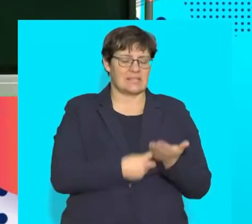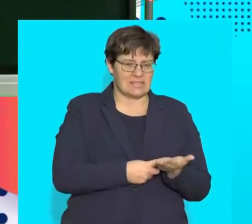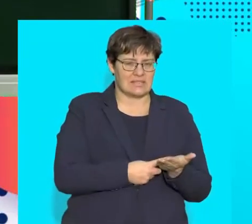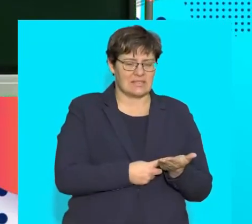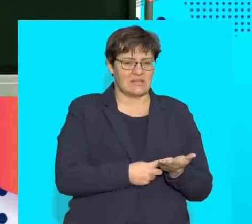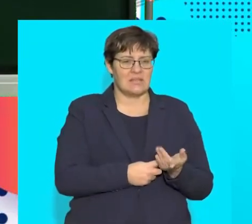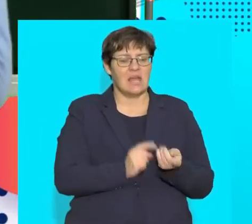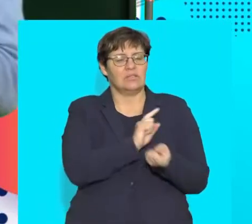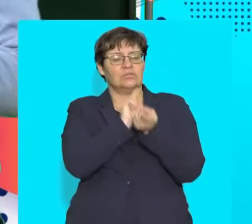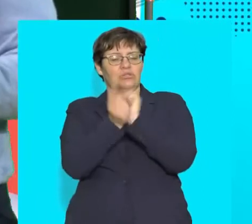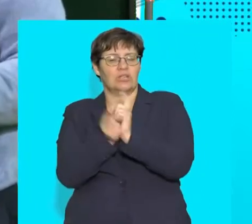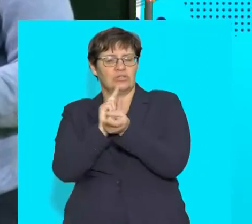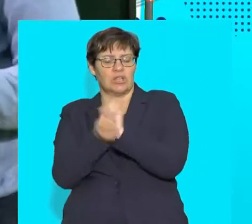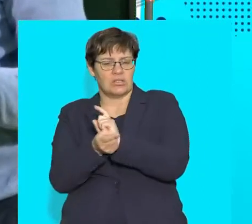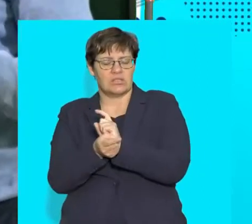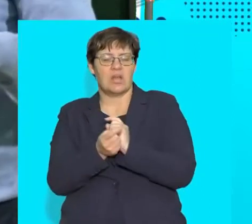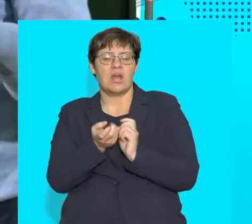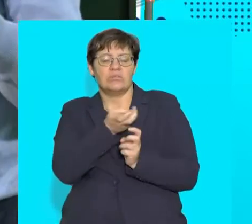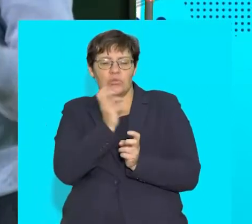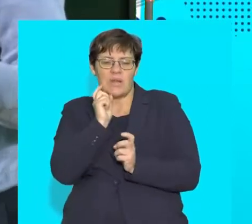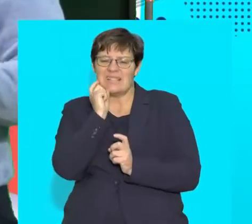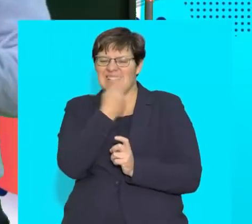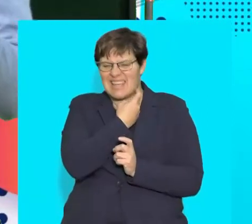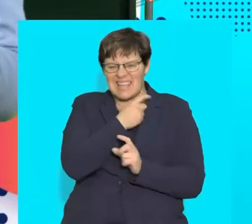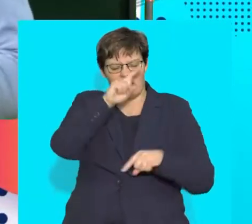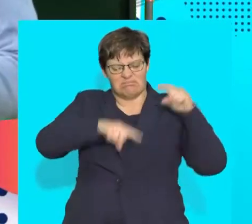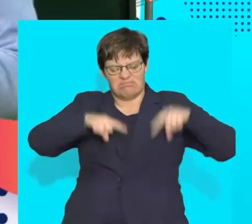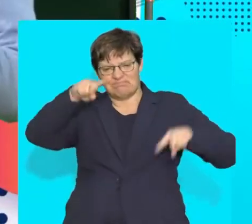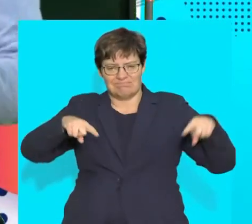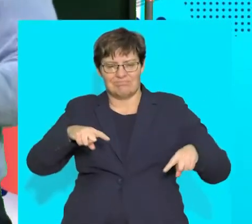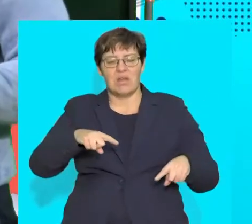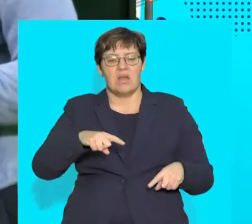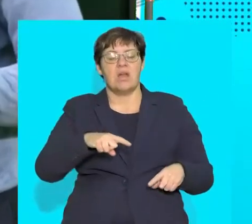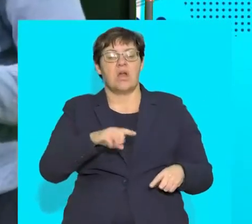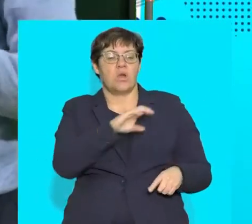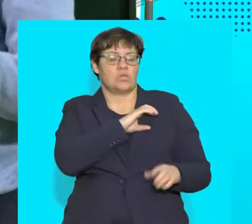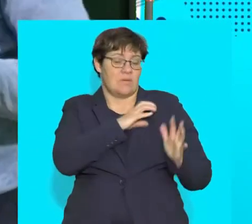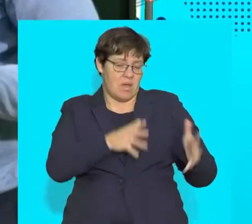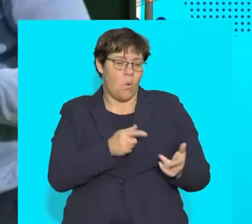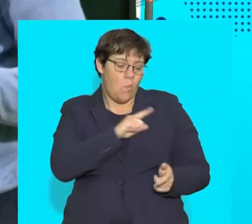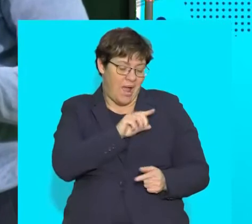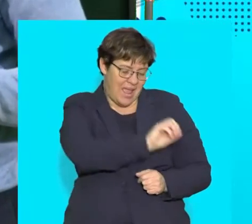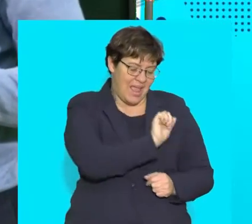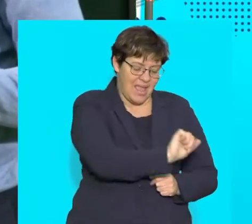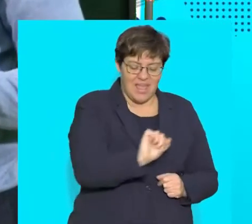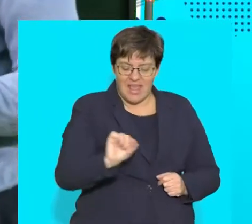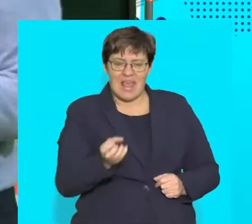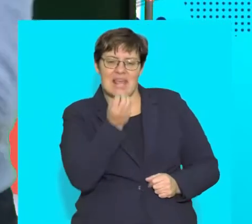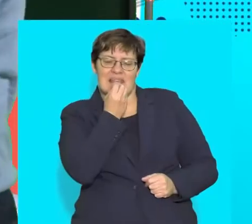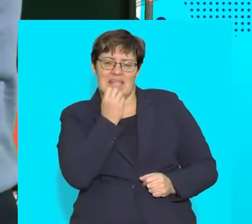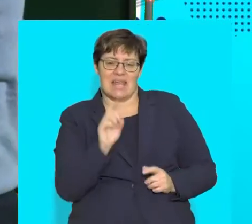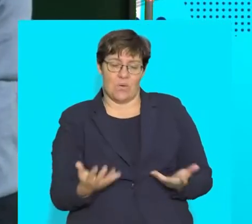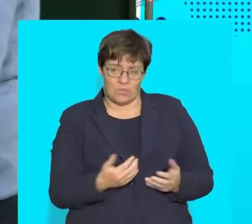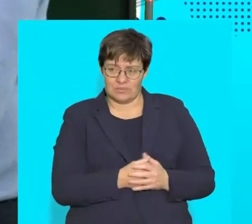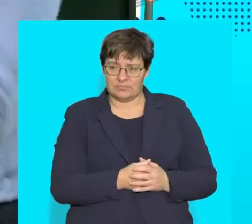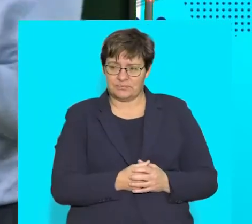we discussed the adaptations of the jaw and the teeth of different consumers for their mode of nutrition. So,